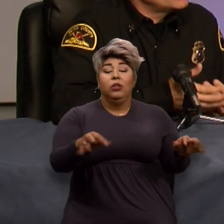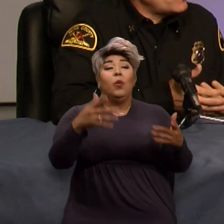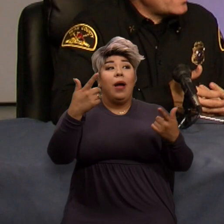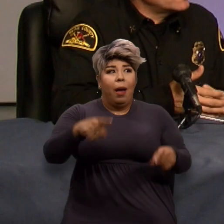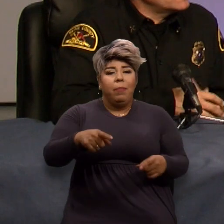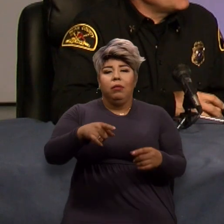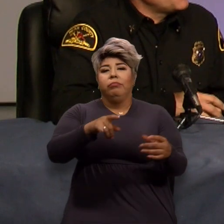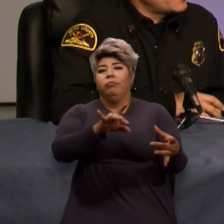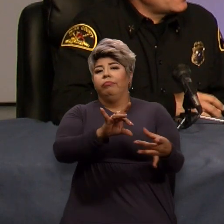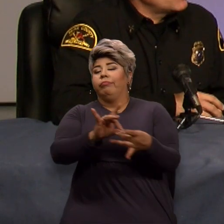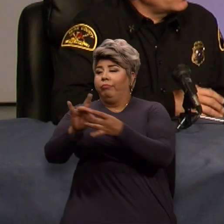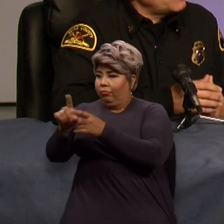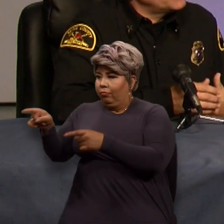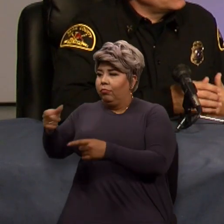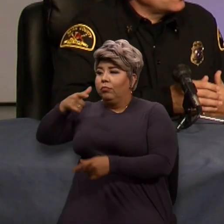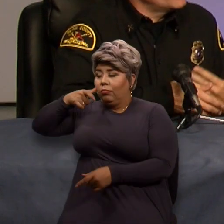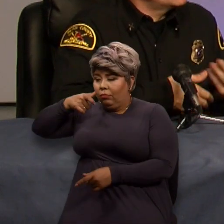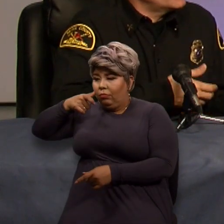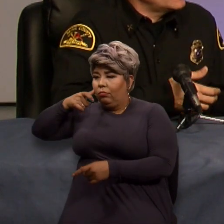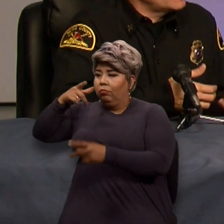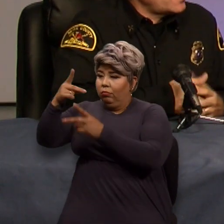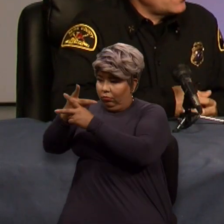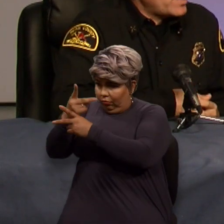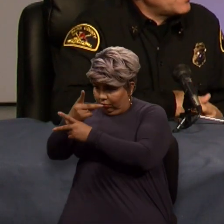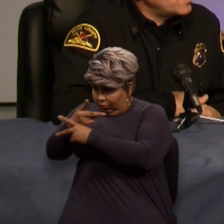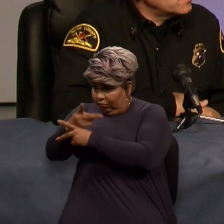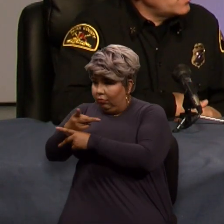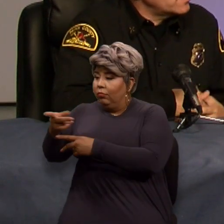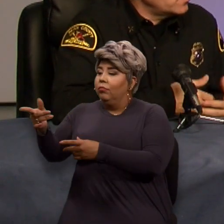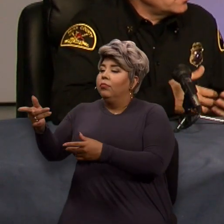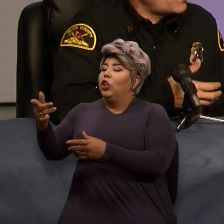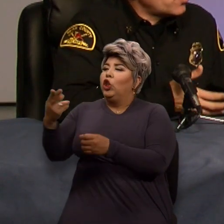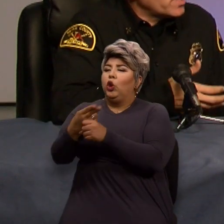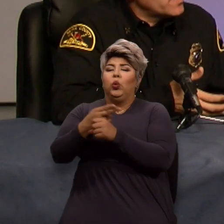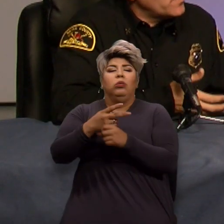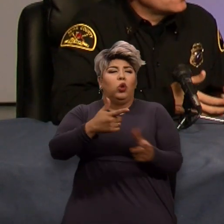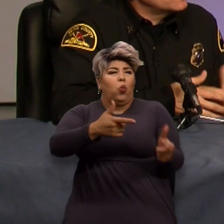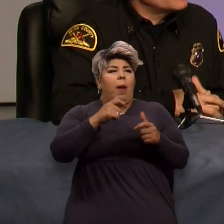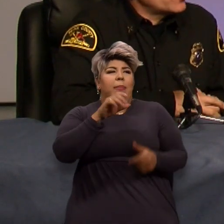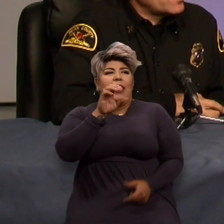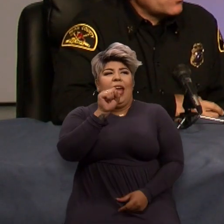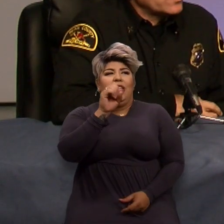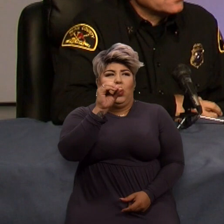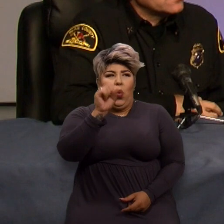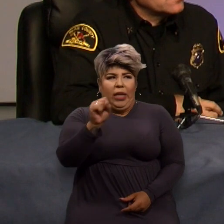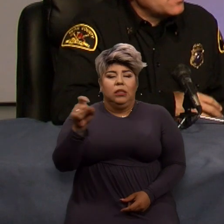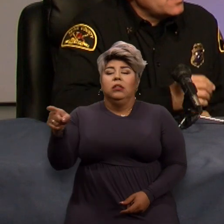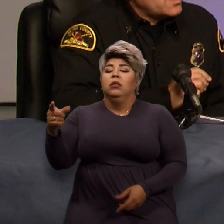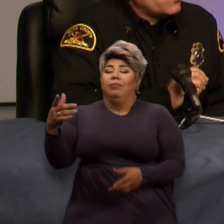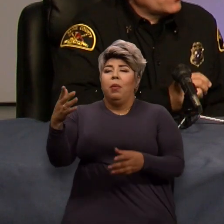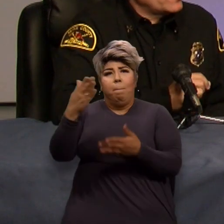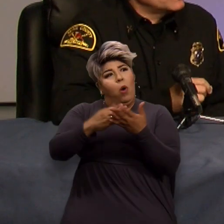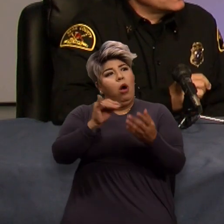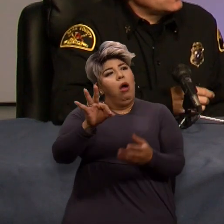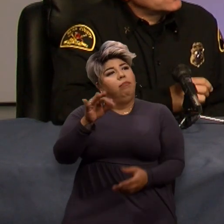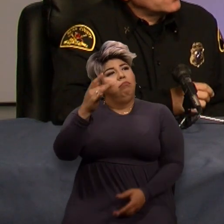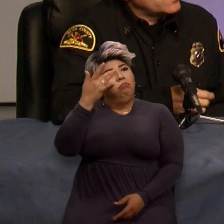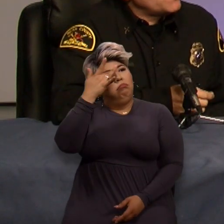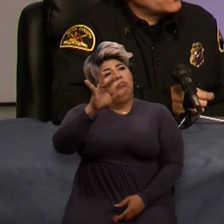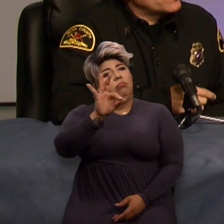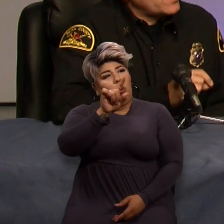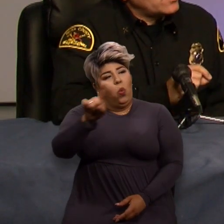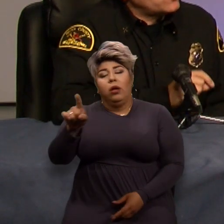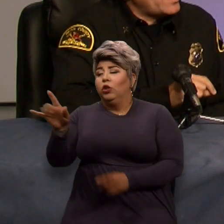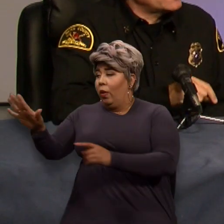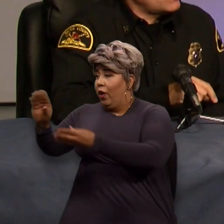through, tracked it, were able to go into the rapid SOS, which is part of the smart 911 system. And we were able to use